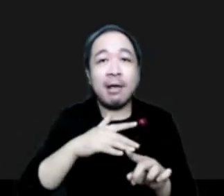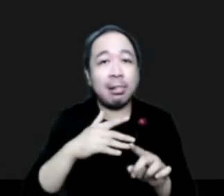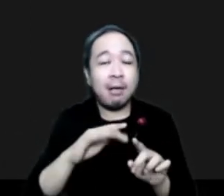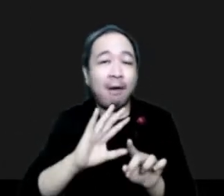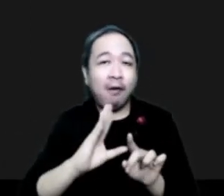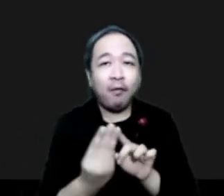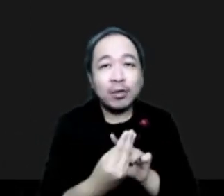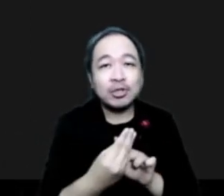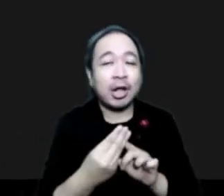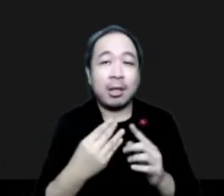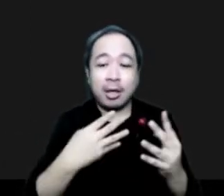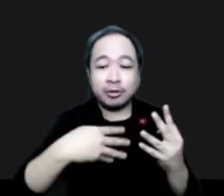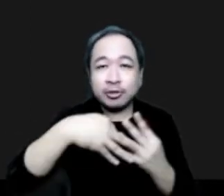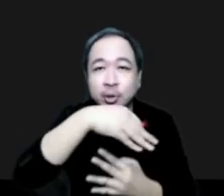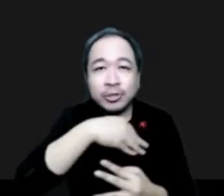political interactions.